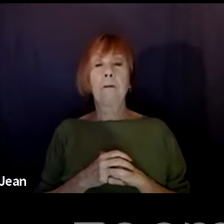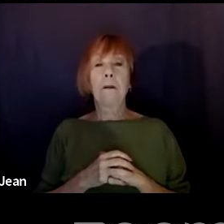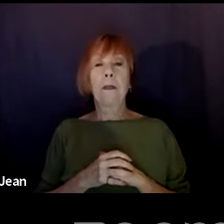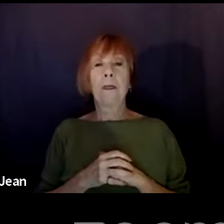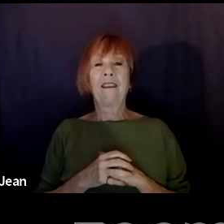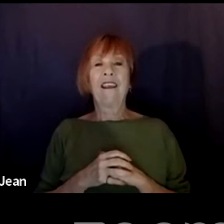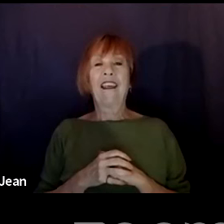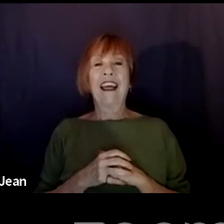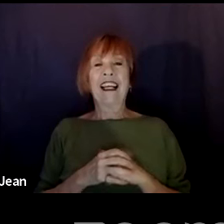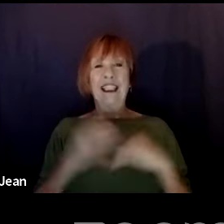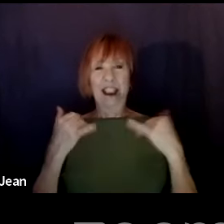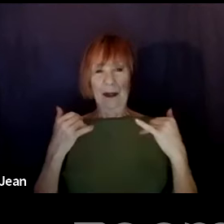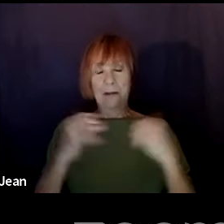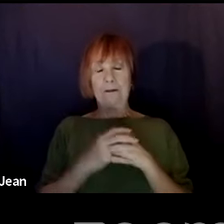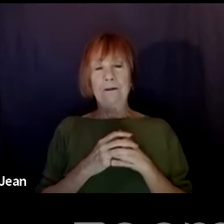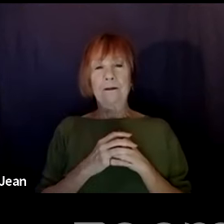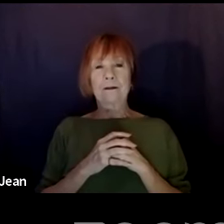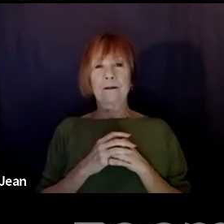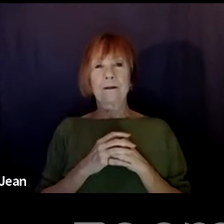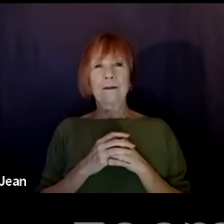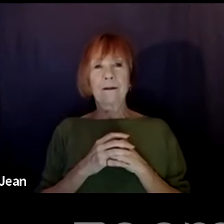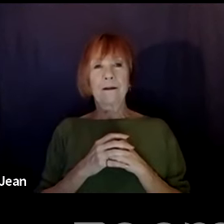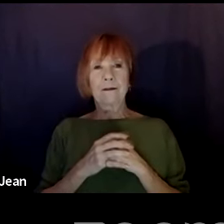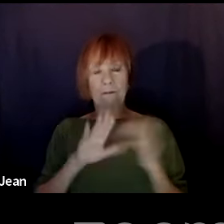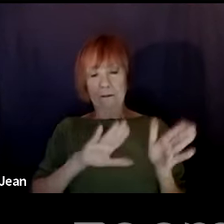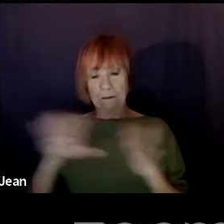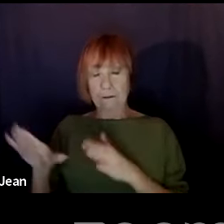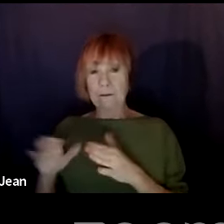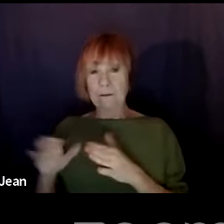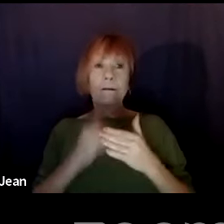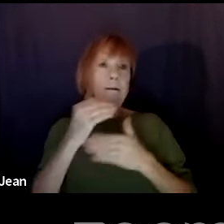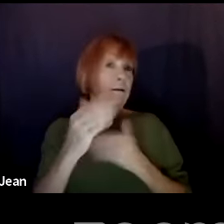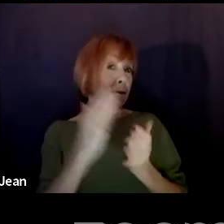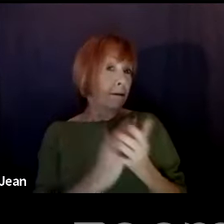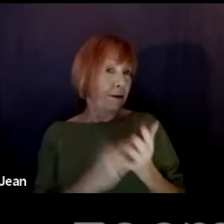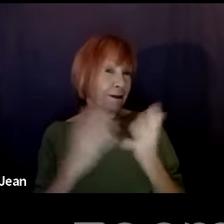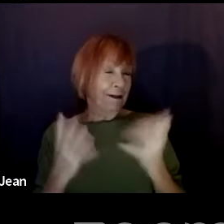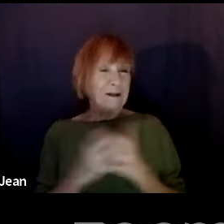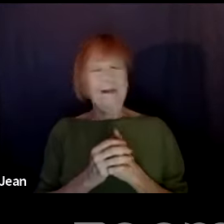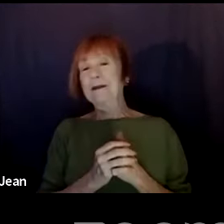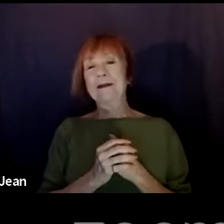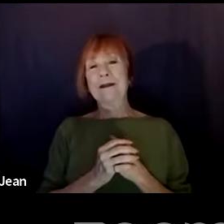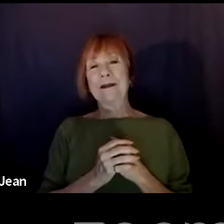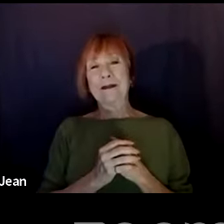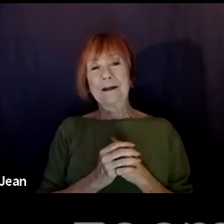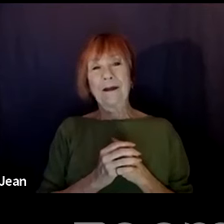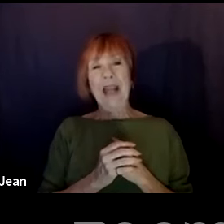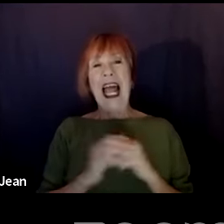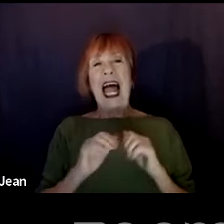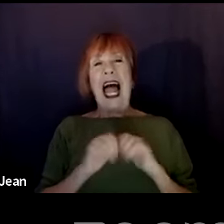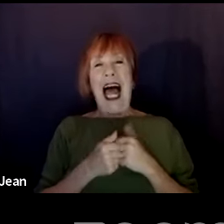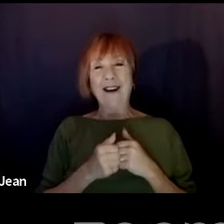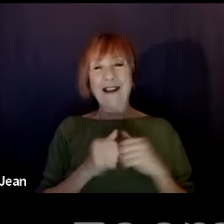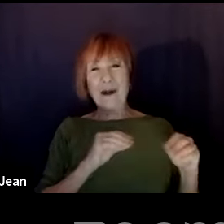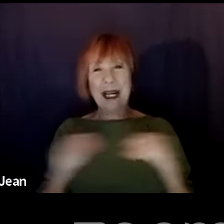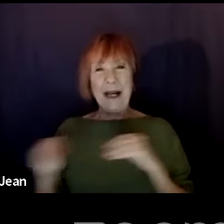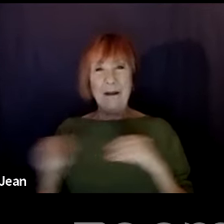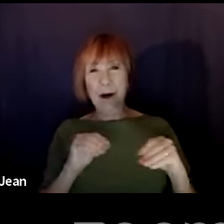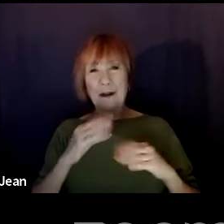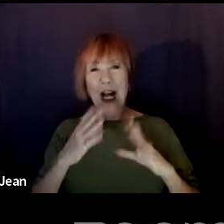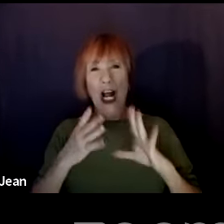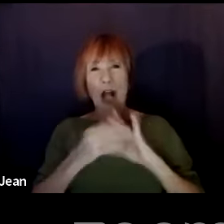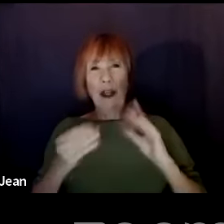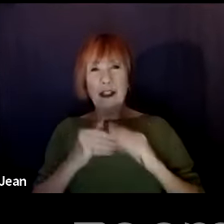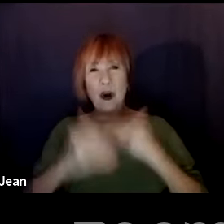so with that, um, I would like to move on to the next part, which really moves the story along, which is